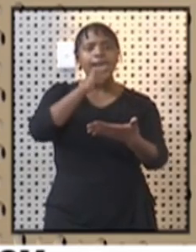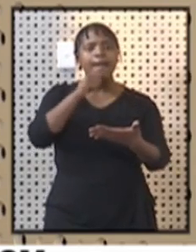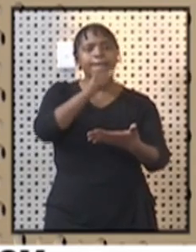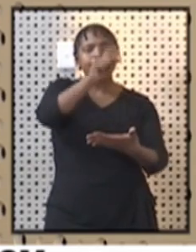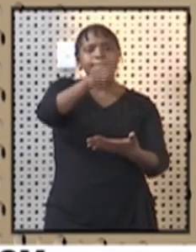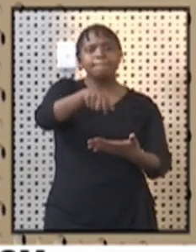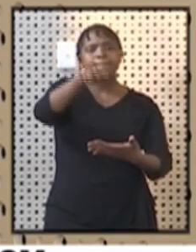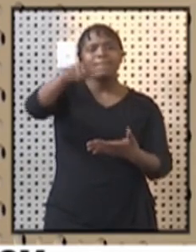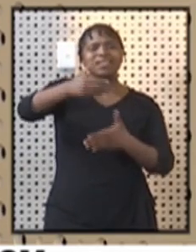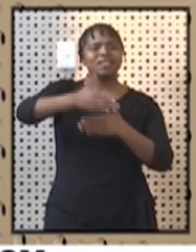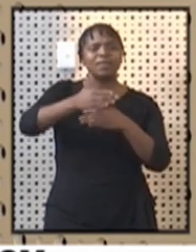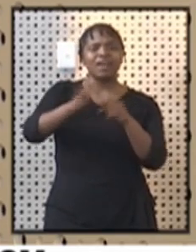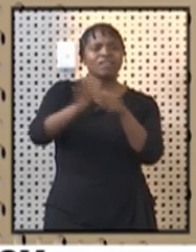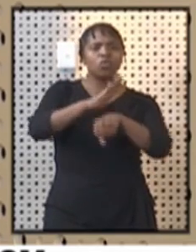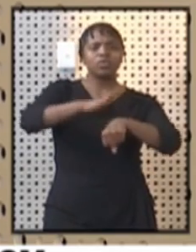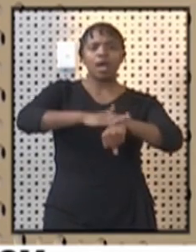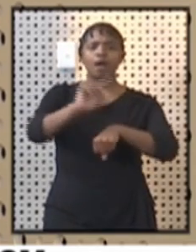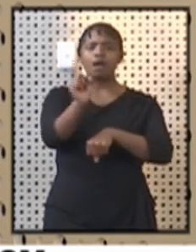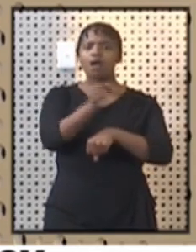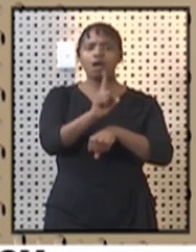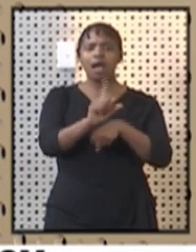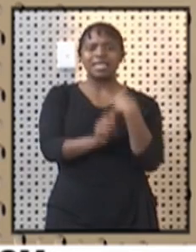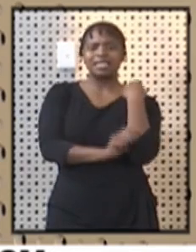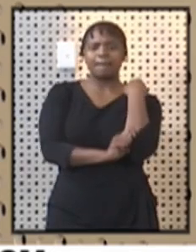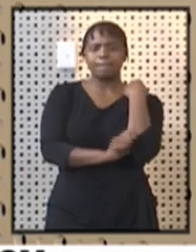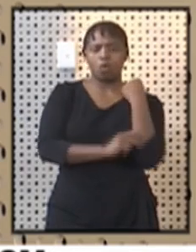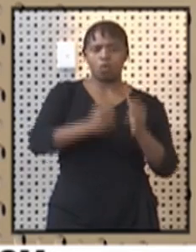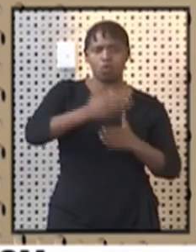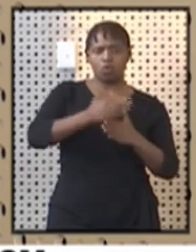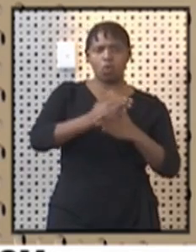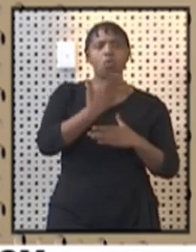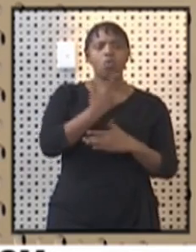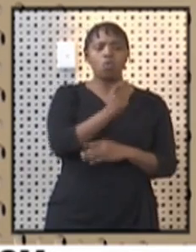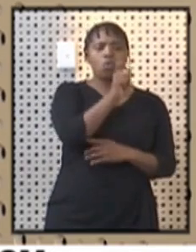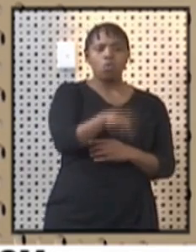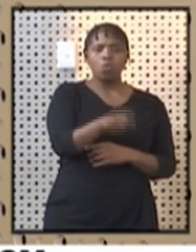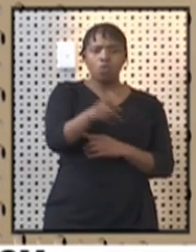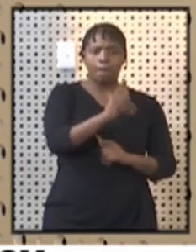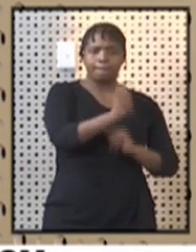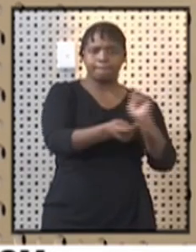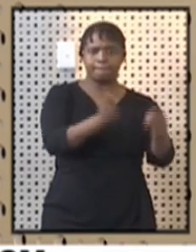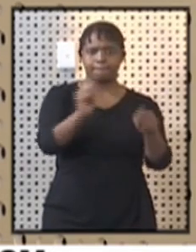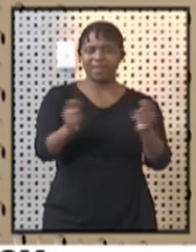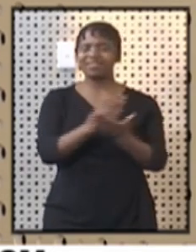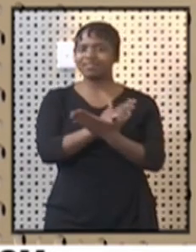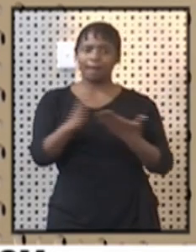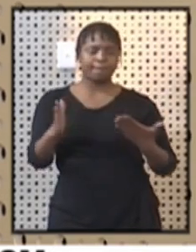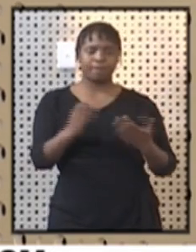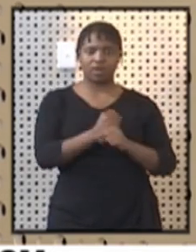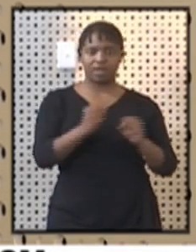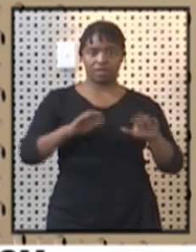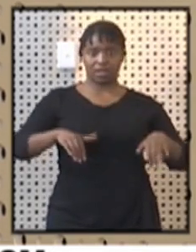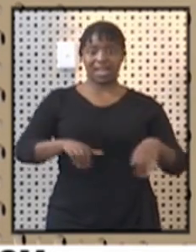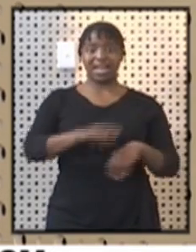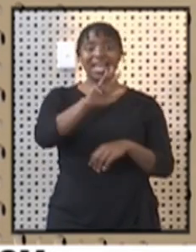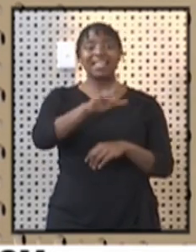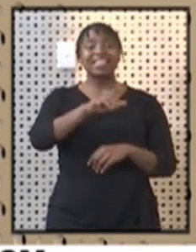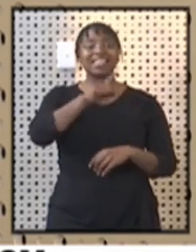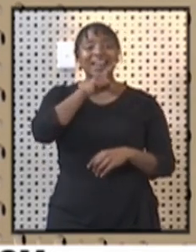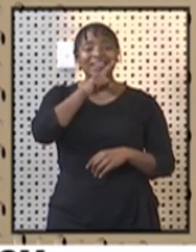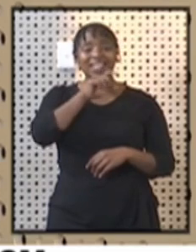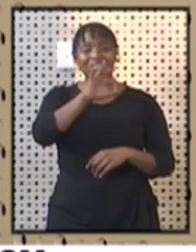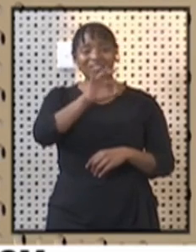and verify the individuals that needed to be paid. We have since received a list of 9,380